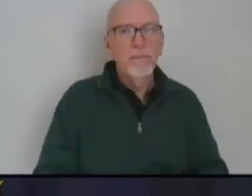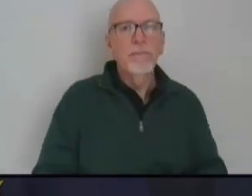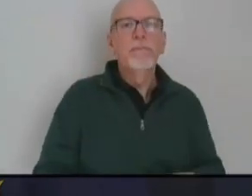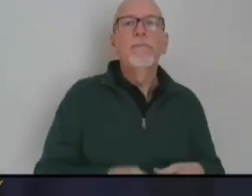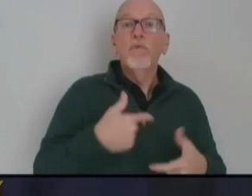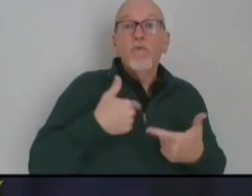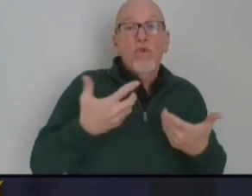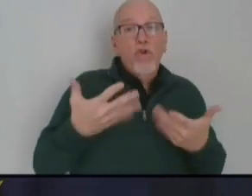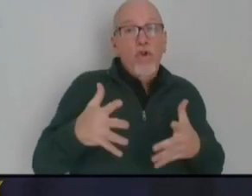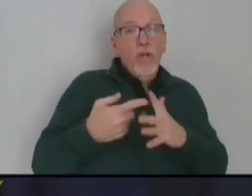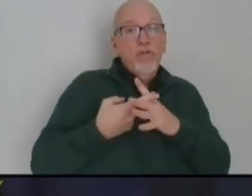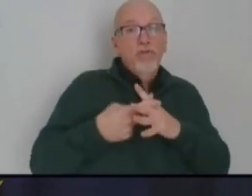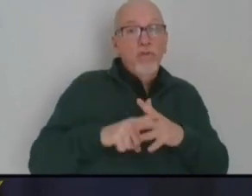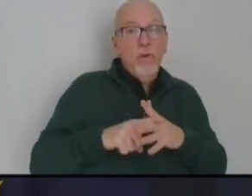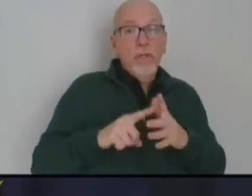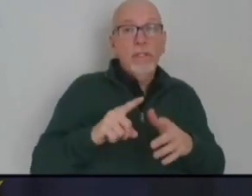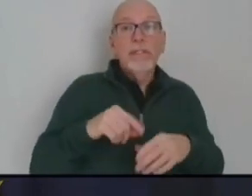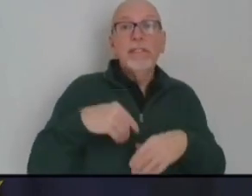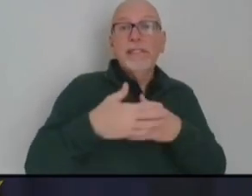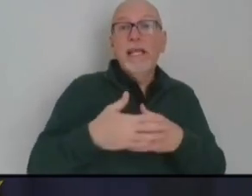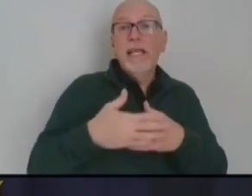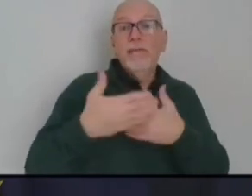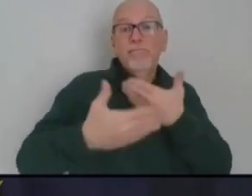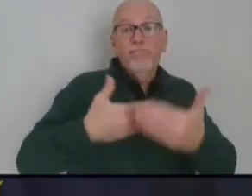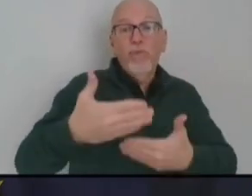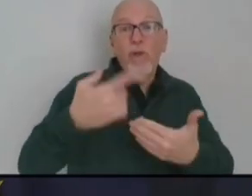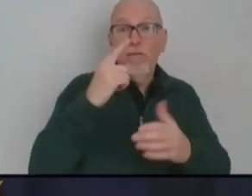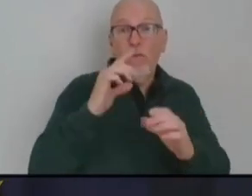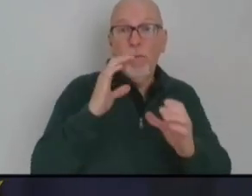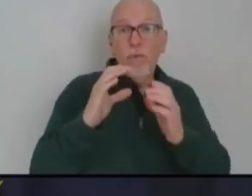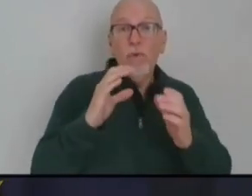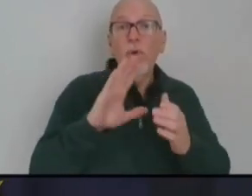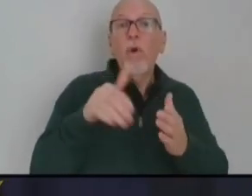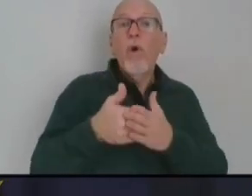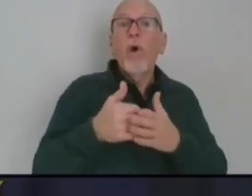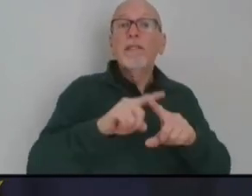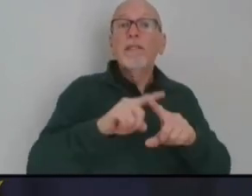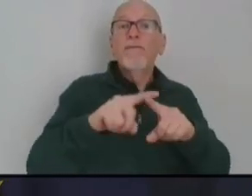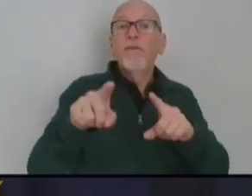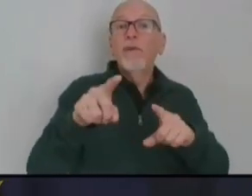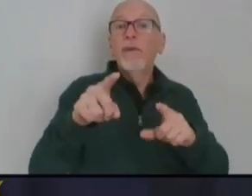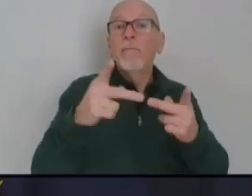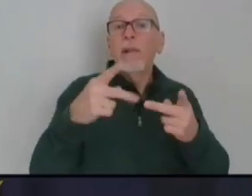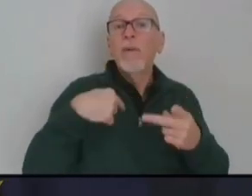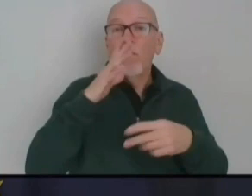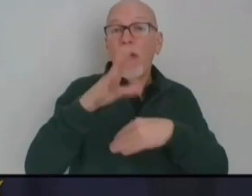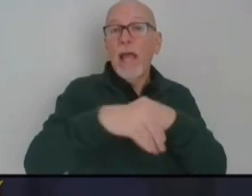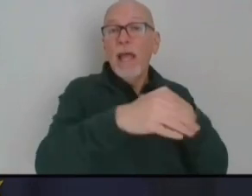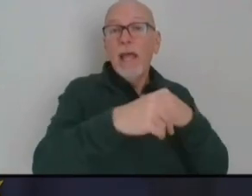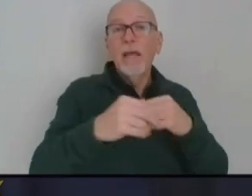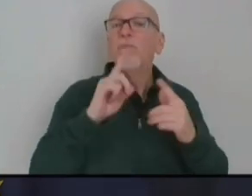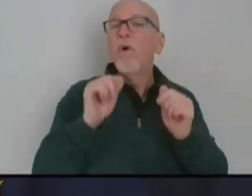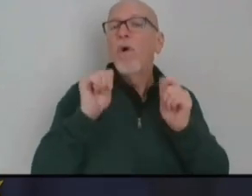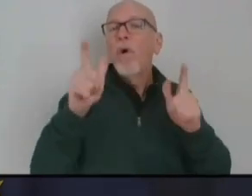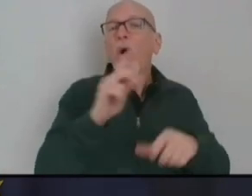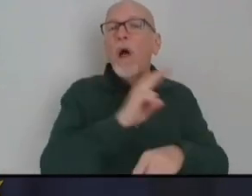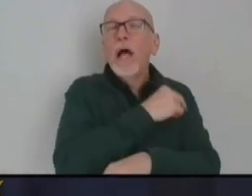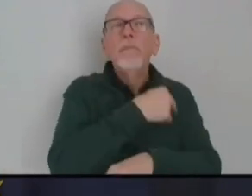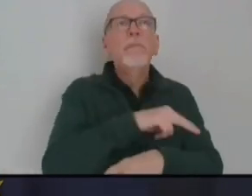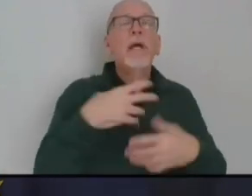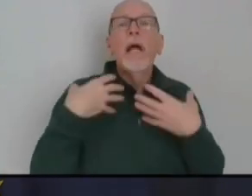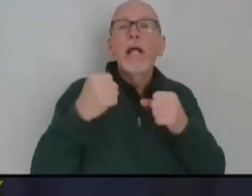our next phase of communication to all the additional places that we're going to add on the rest of the hospitals in the state, local health departments,